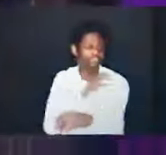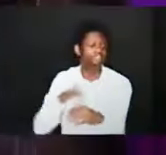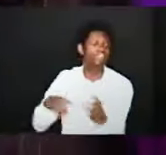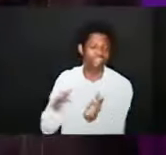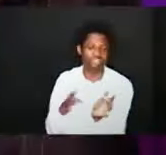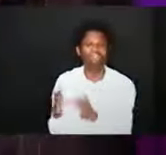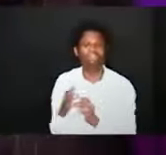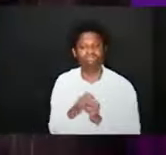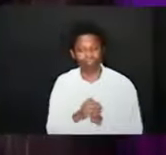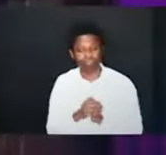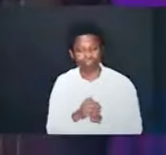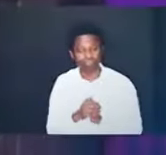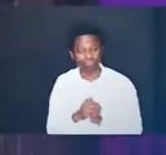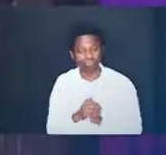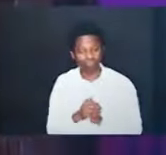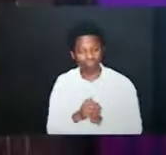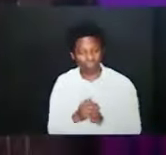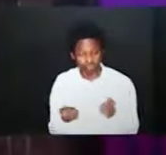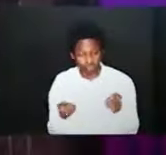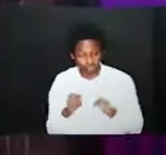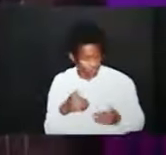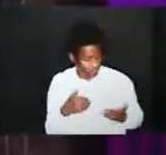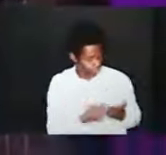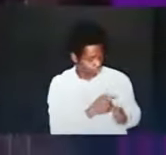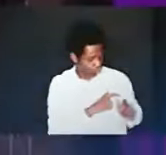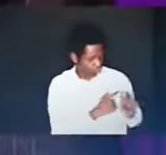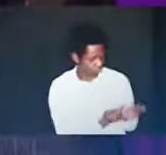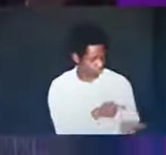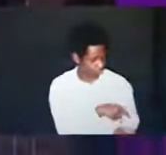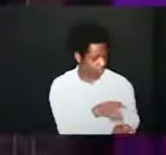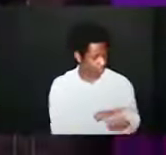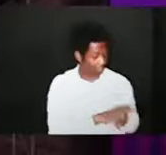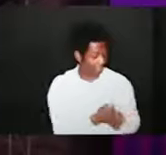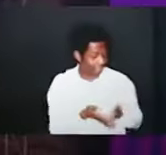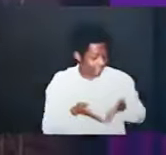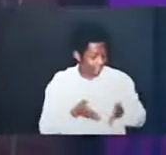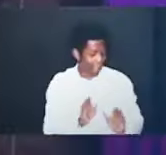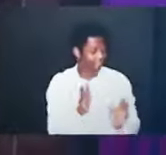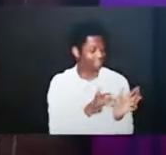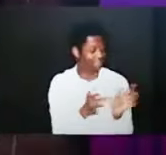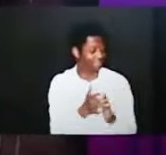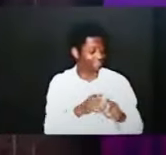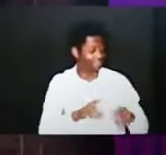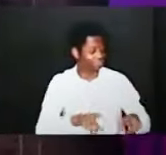there will be a factor of change and transformation in this life